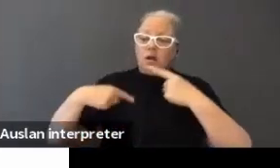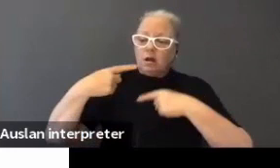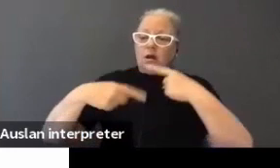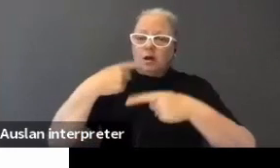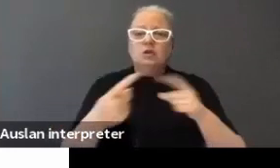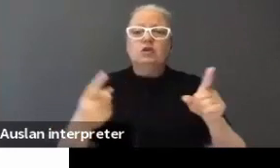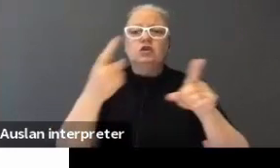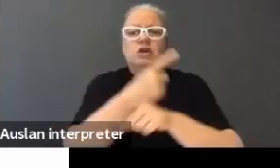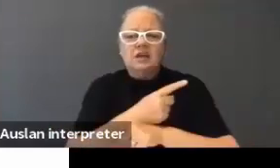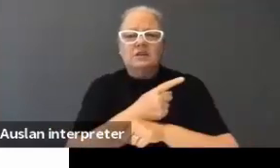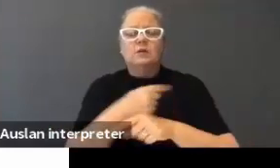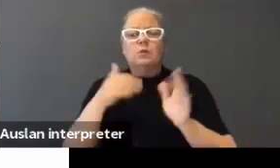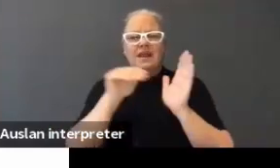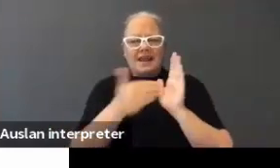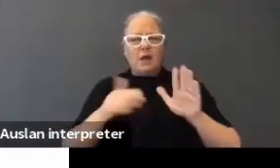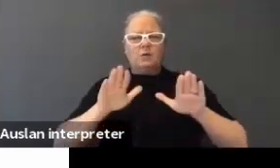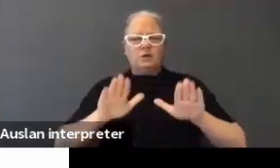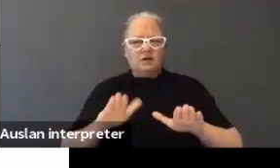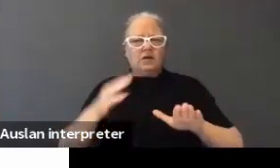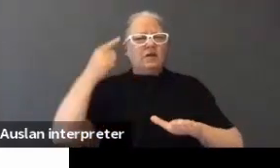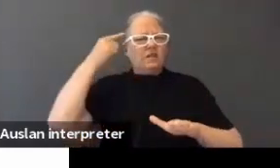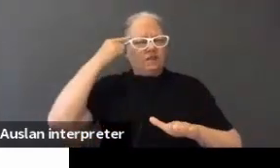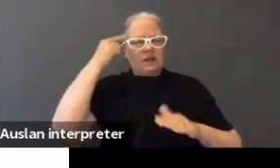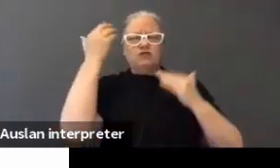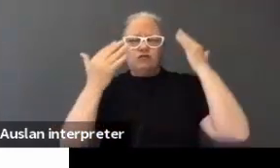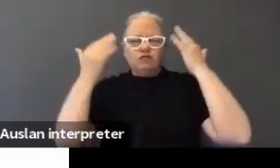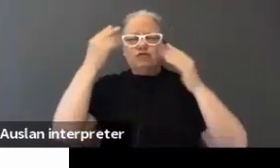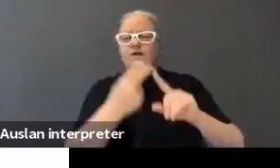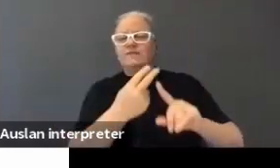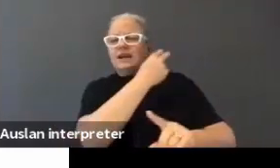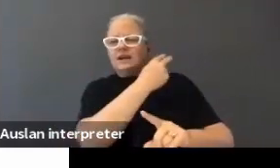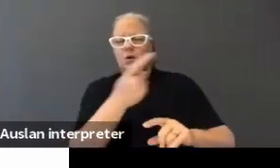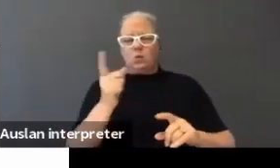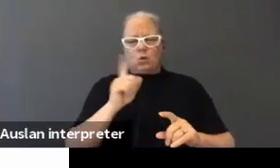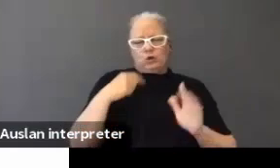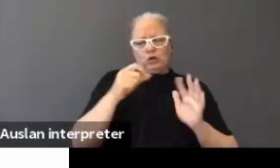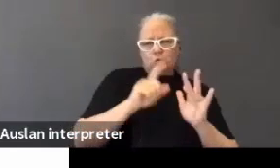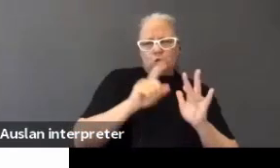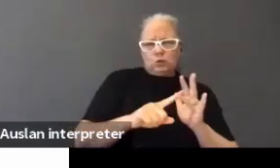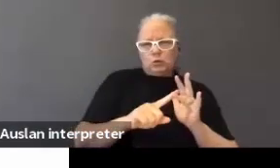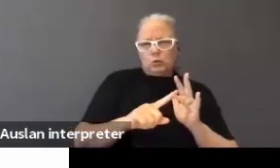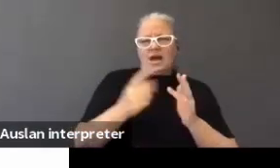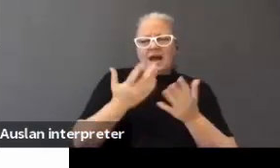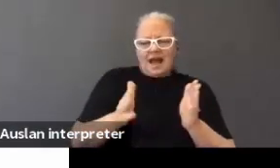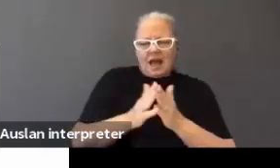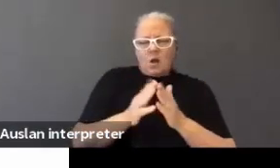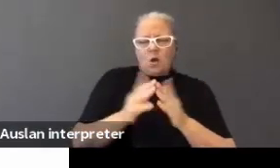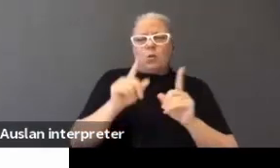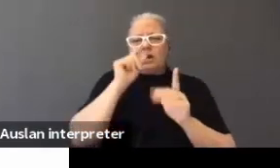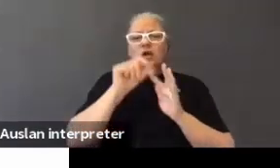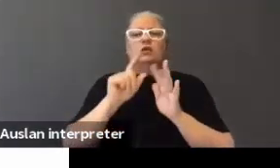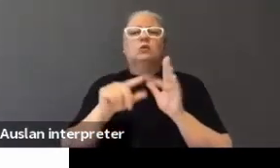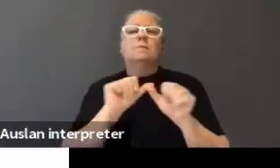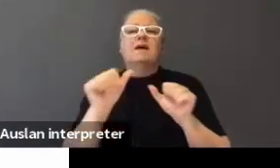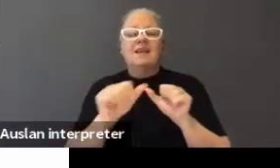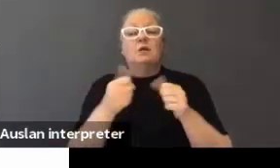porting to reflect upon what we do, why we do it, and how we can do it better. So it's a chance to